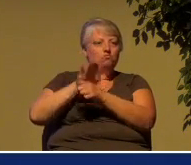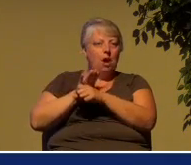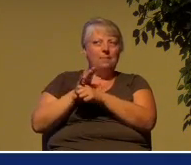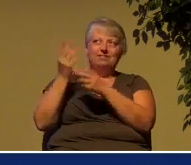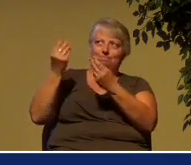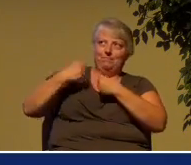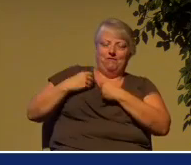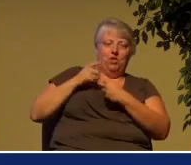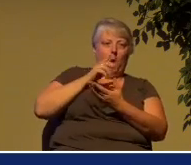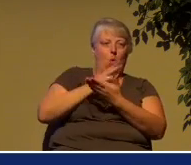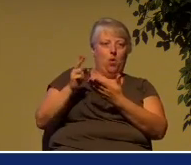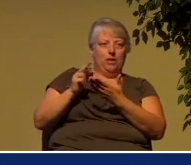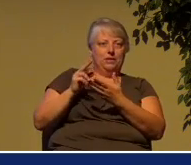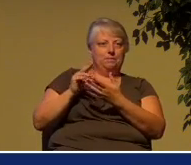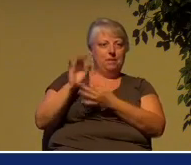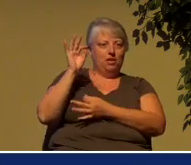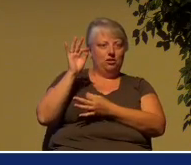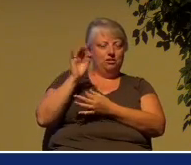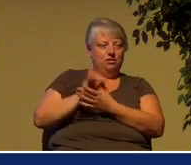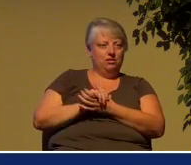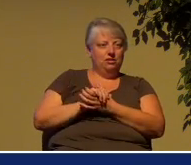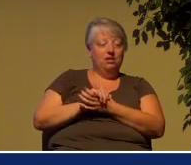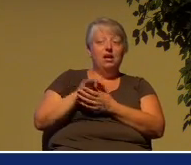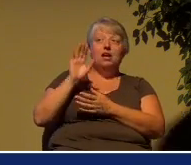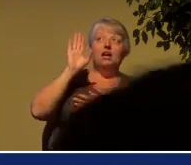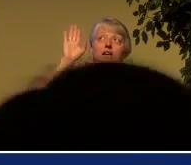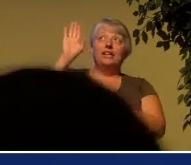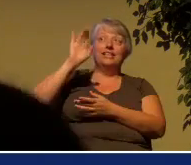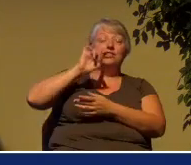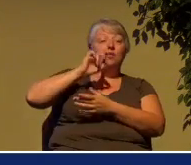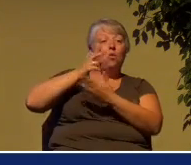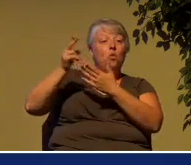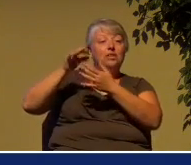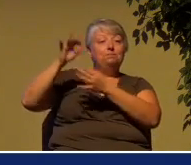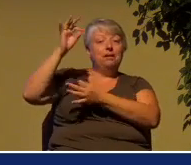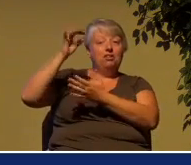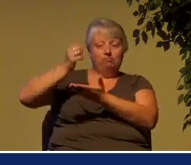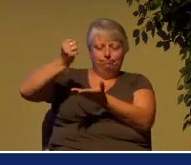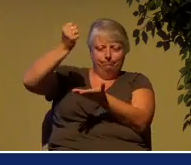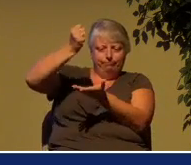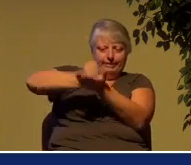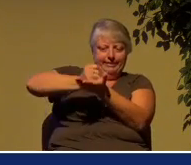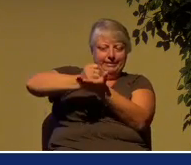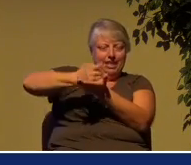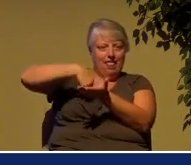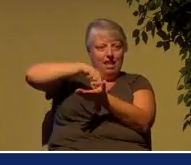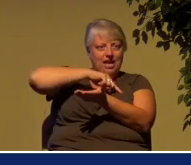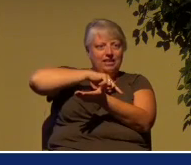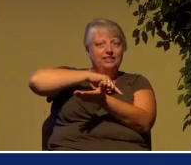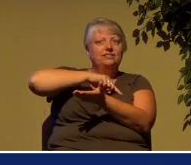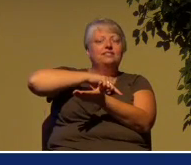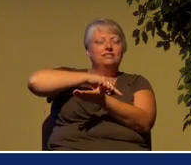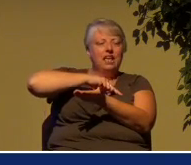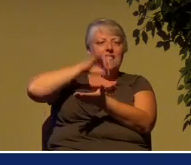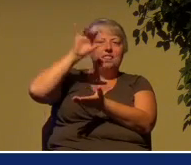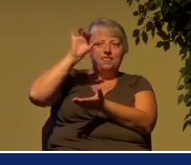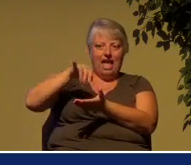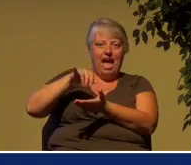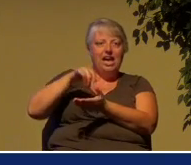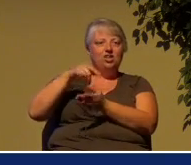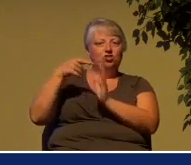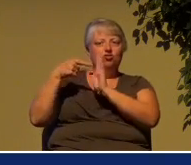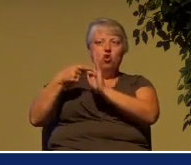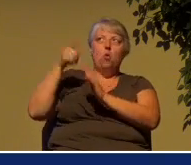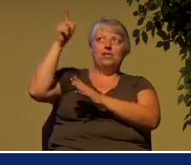the seal is a mark of ownership. He's got his name written on you when you become a